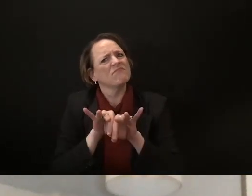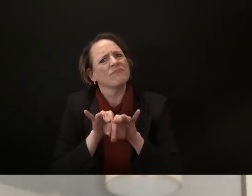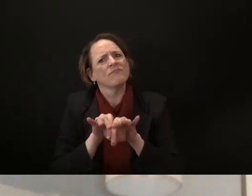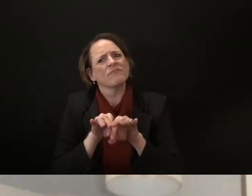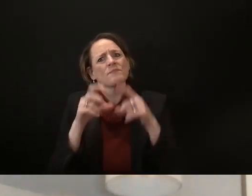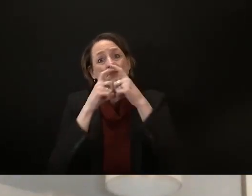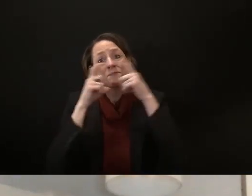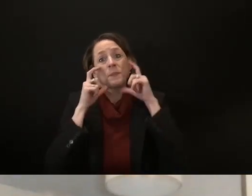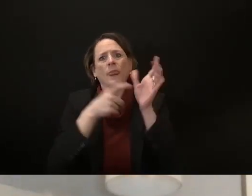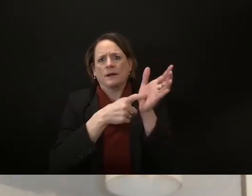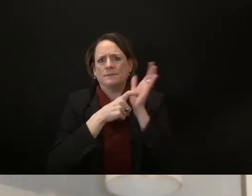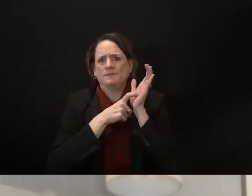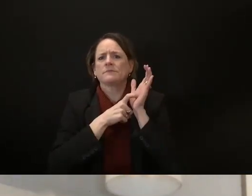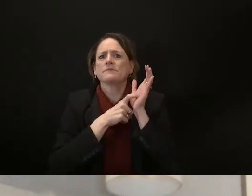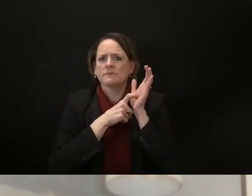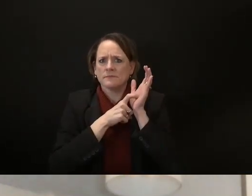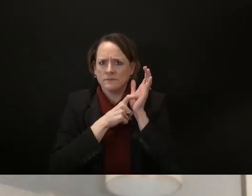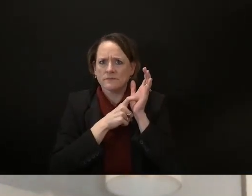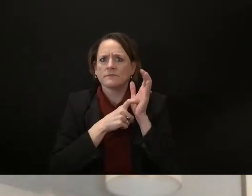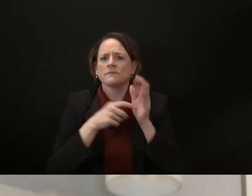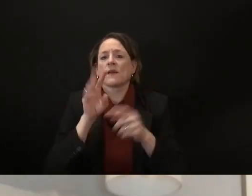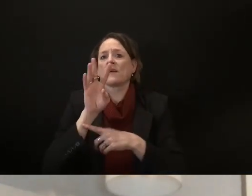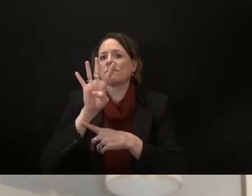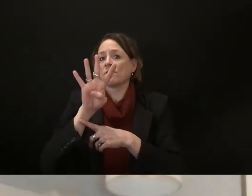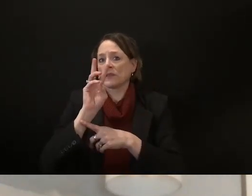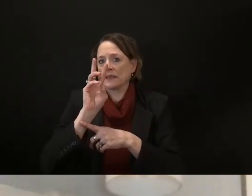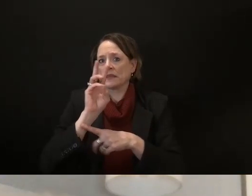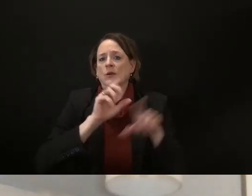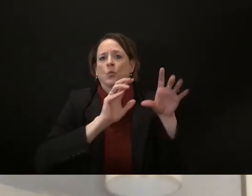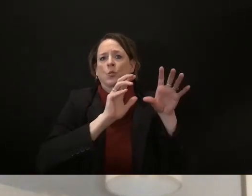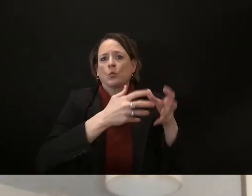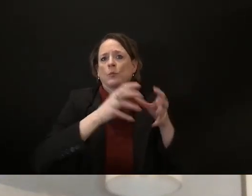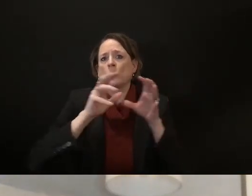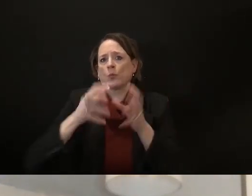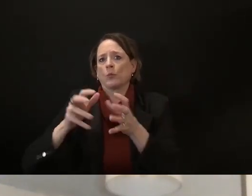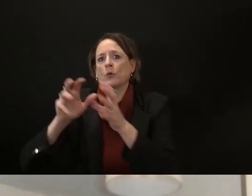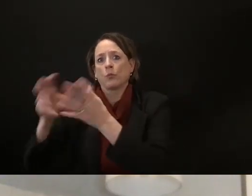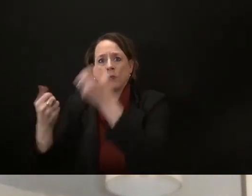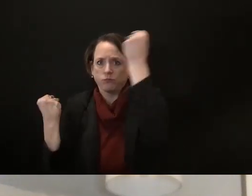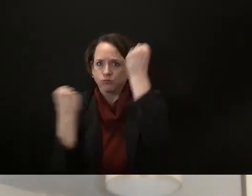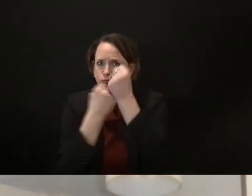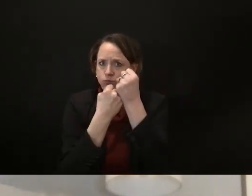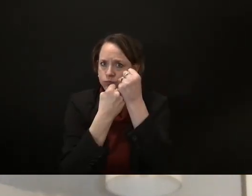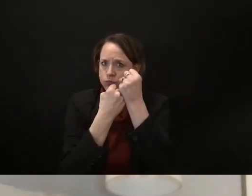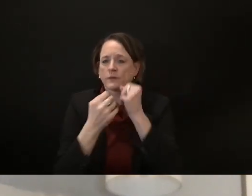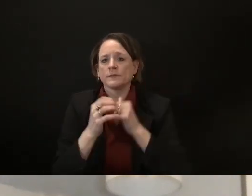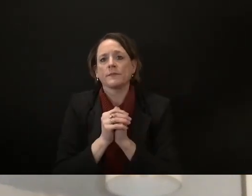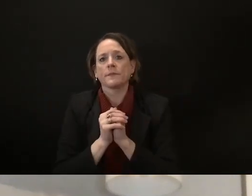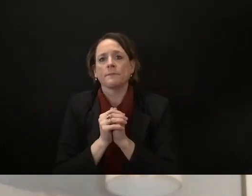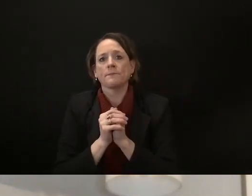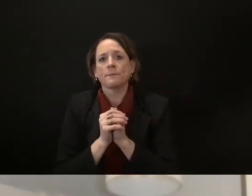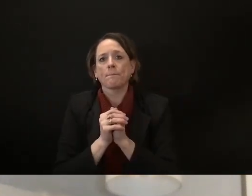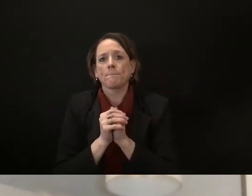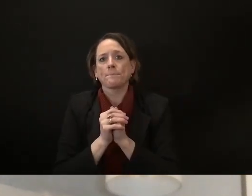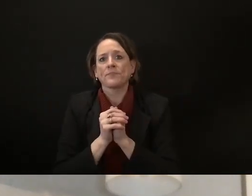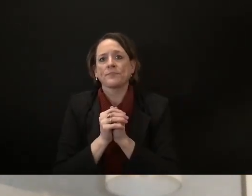to repealing it so this is something where there is there is a uh a clear consensus that this is this is safer um